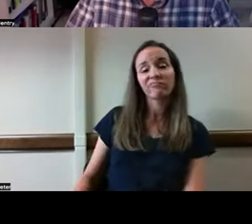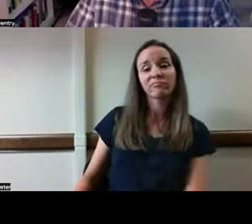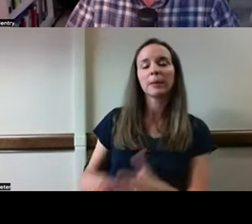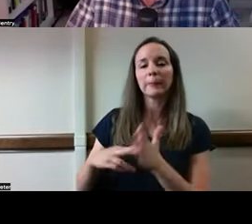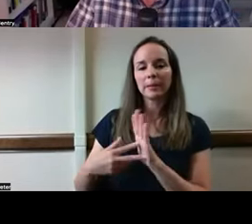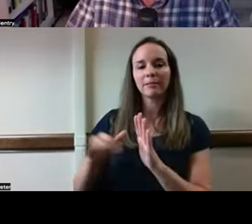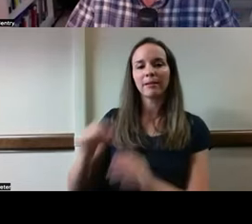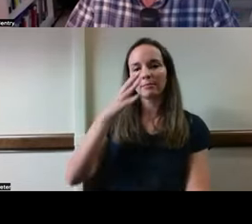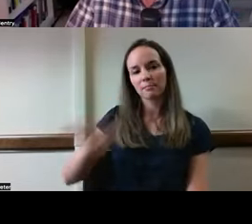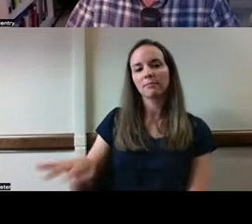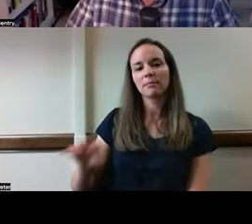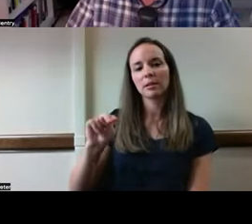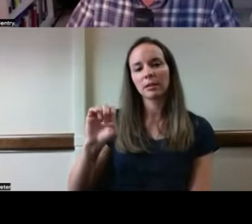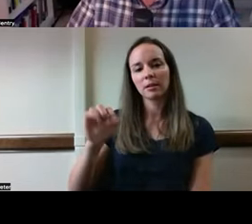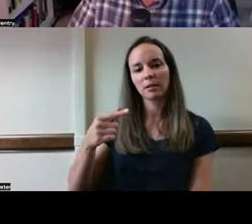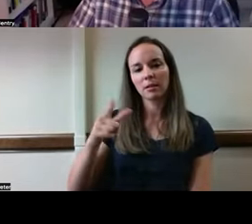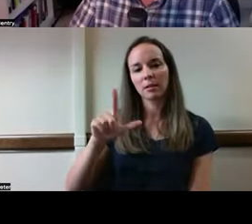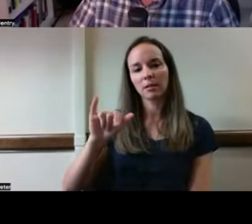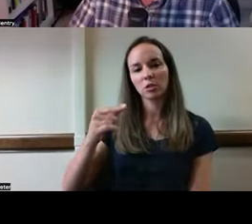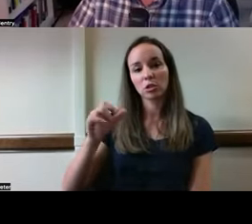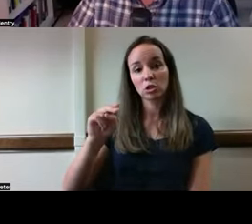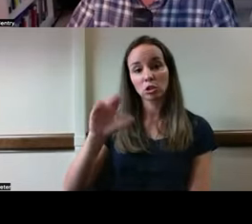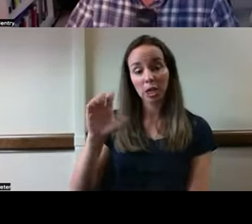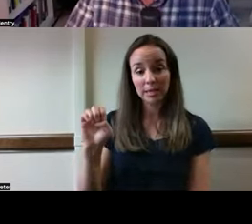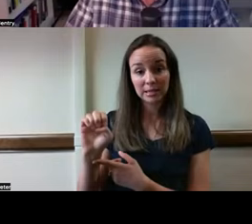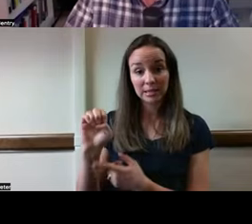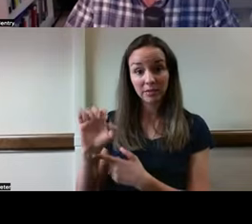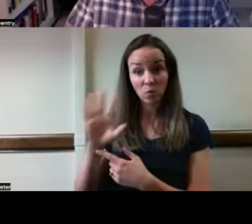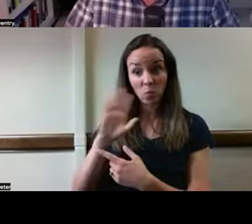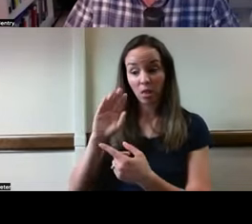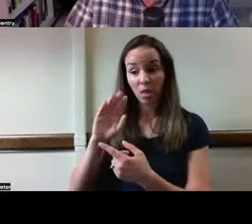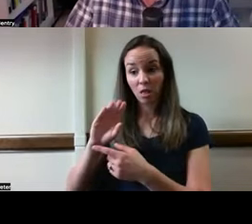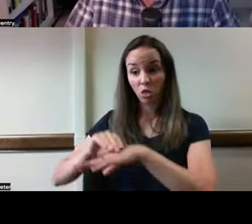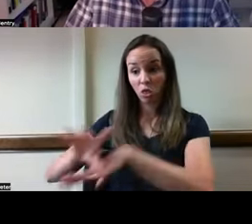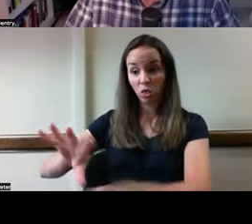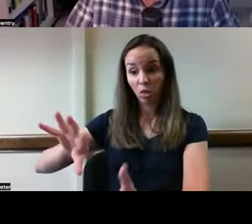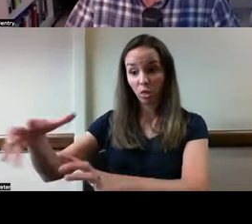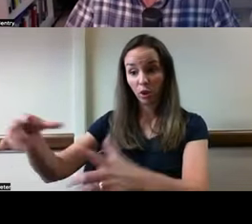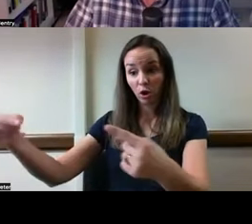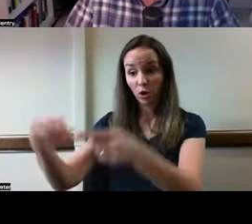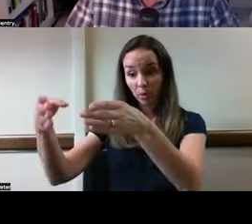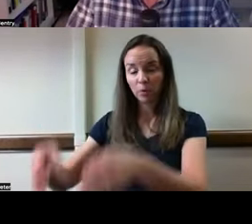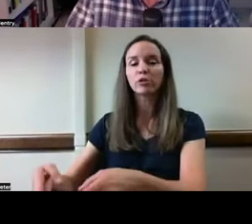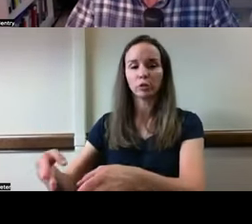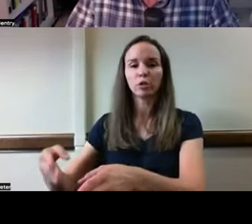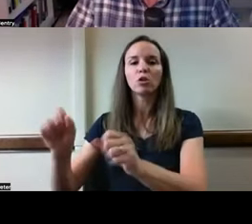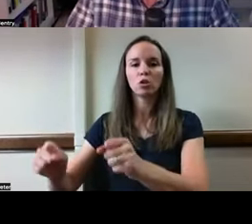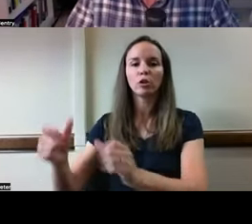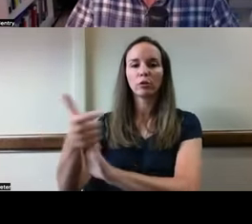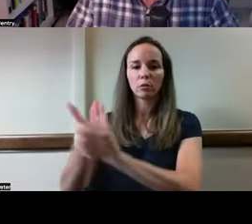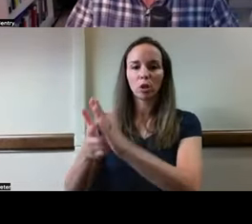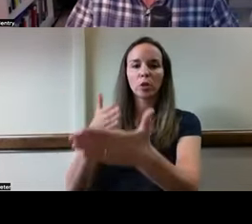called negligence. Negligence that ends up hurting someone can end up in a civil suit or a lawsuit.